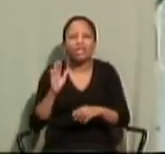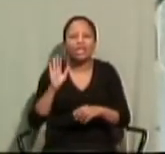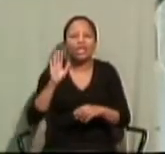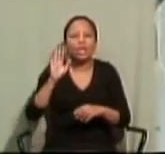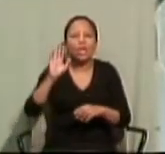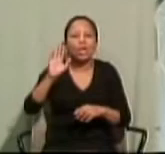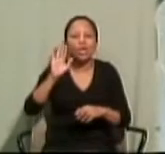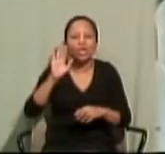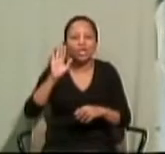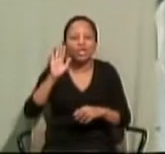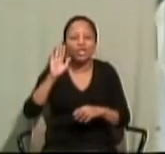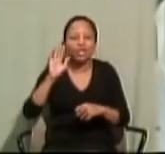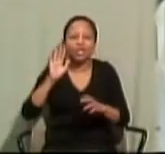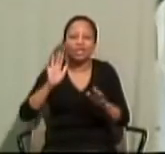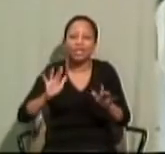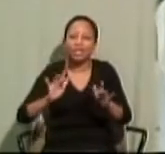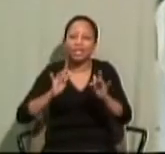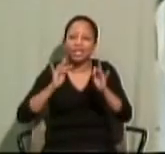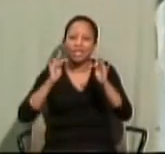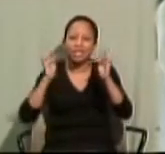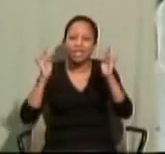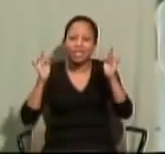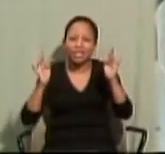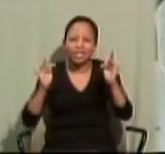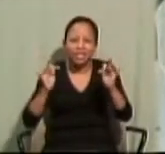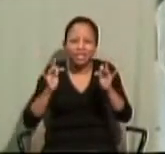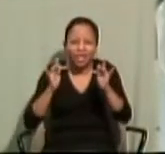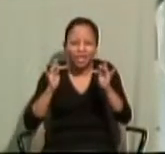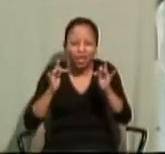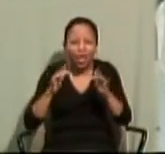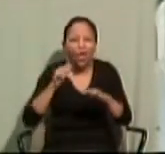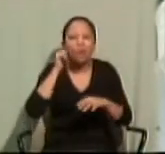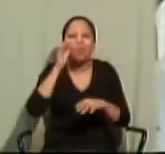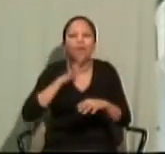Sympathize with me on my death.